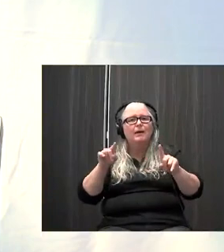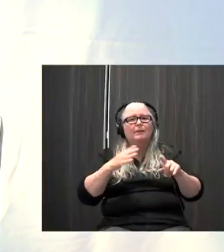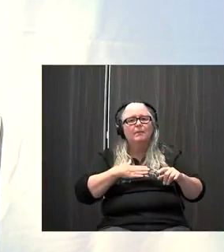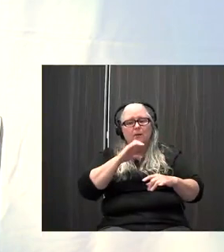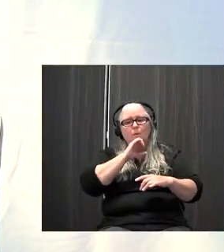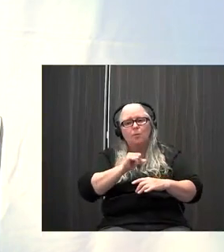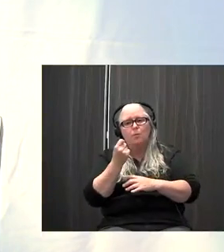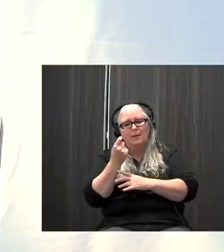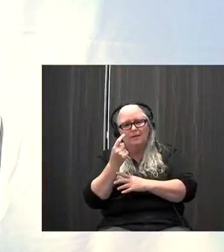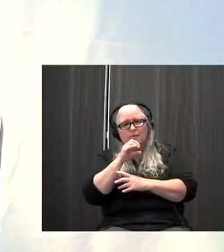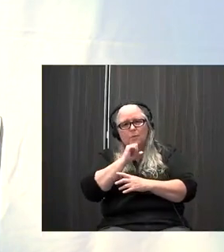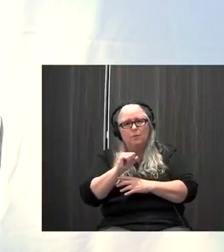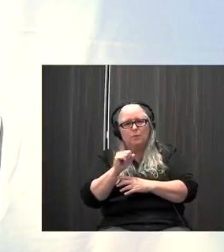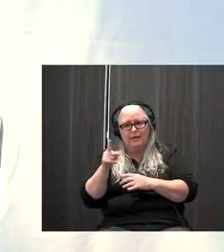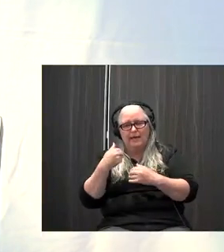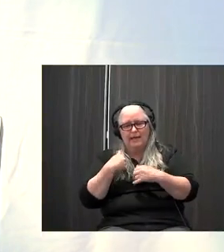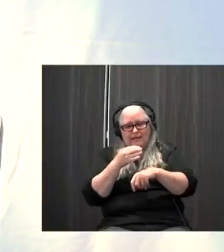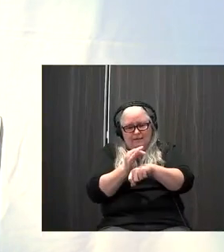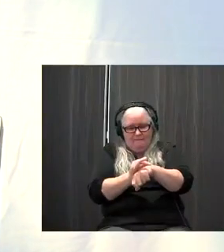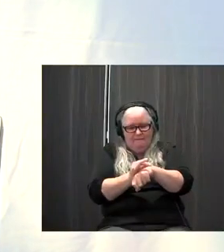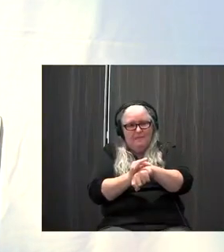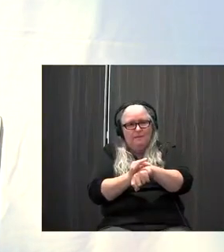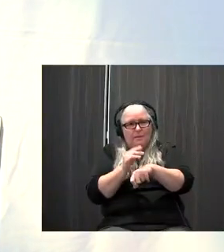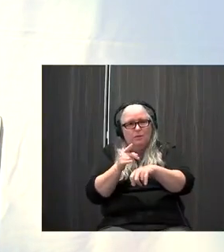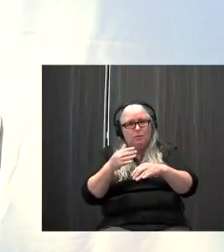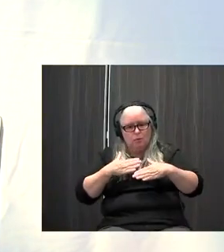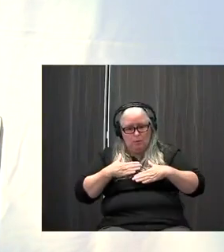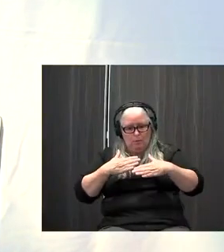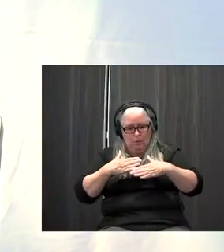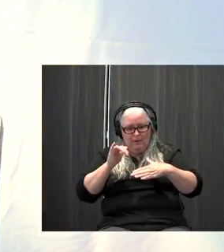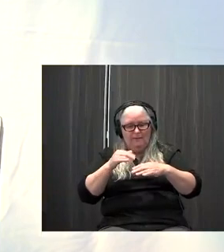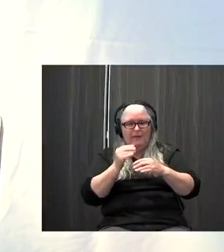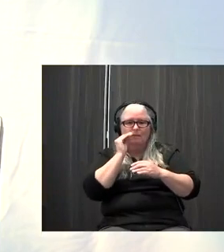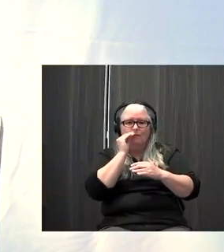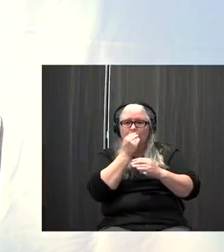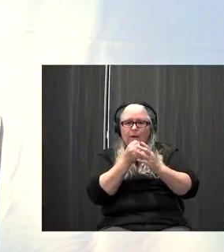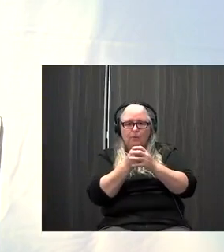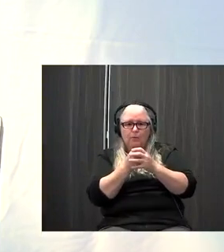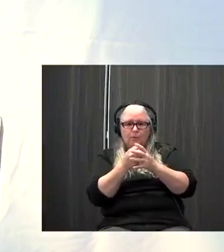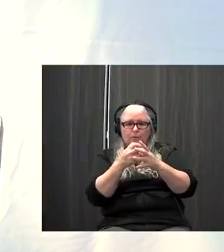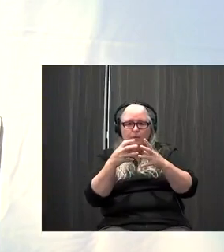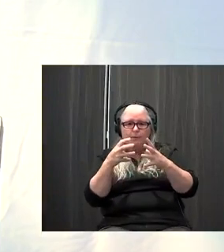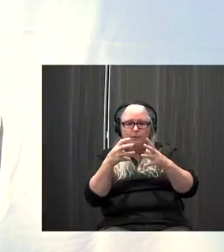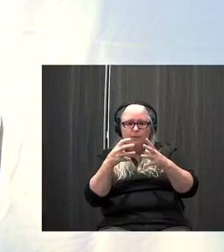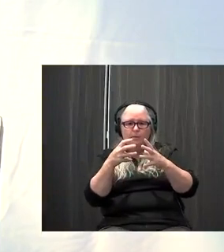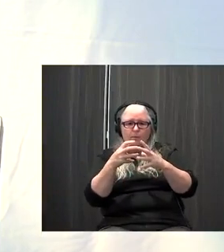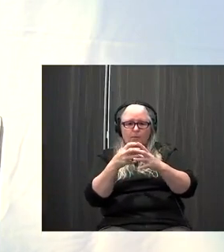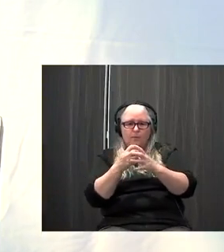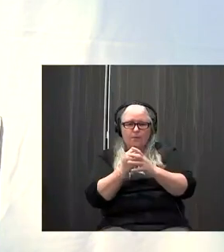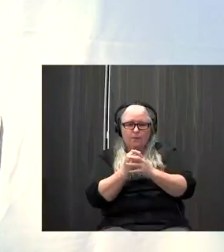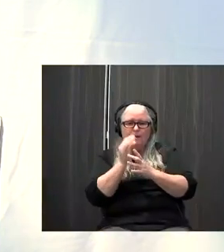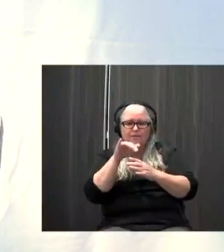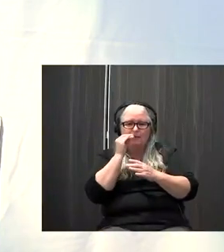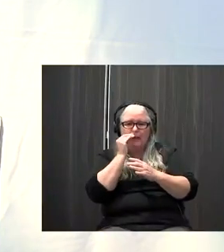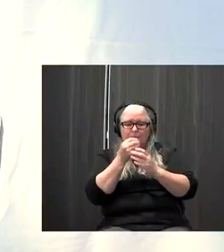11-year-old, I don't know if it's a Fitbit, and it's the one where when you breathe, the flower kind of gets bigger, and then as he exhales, the flower gets